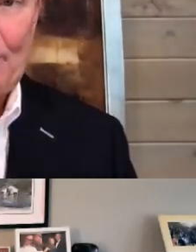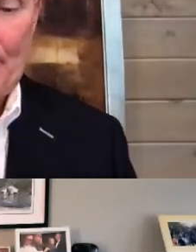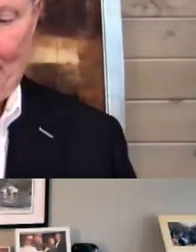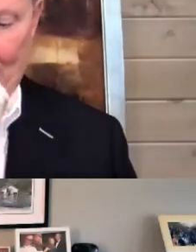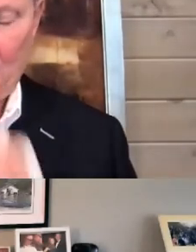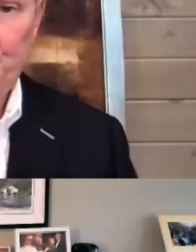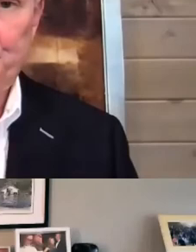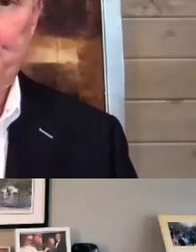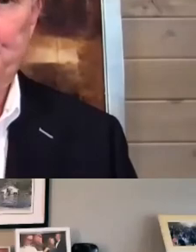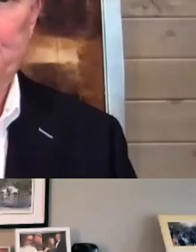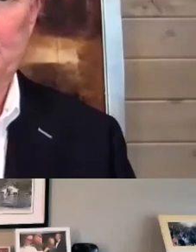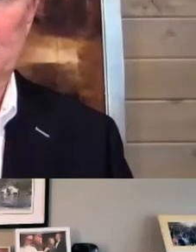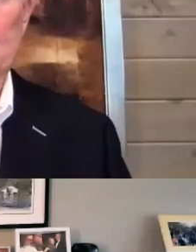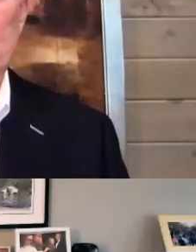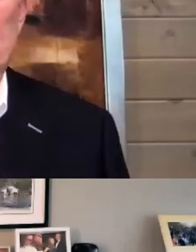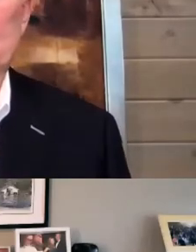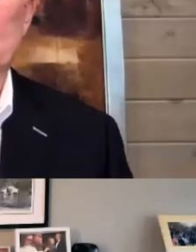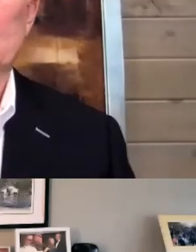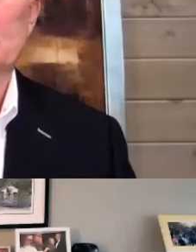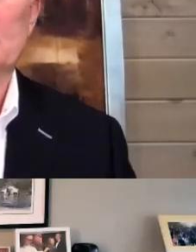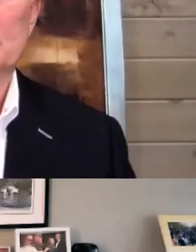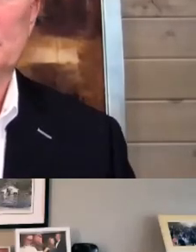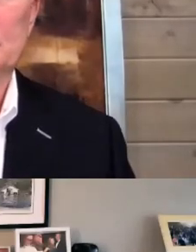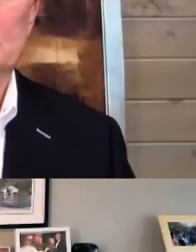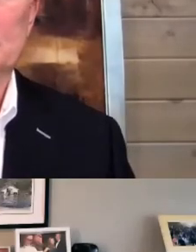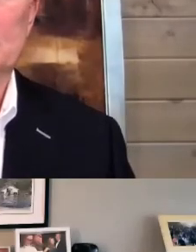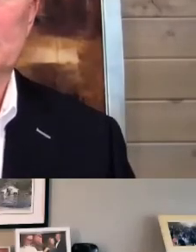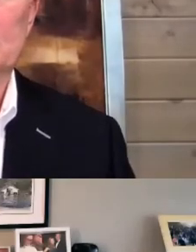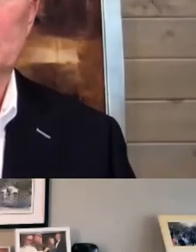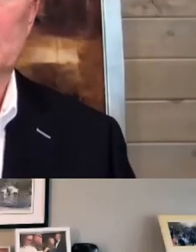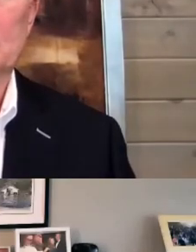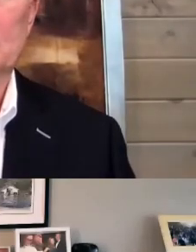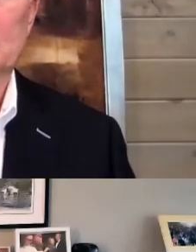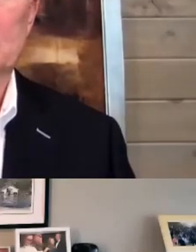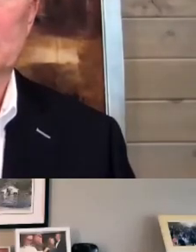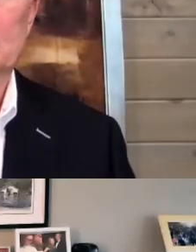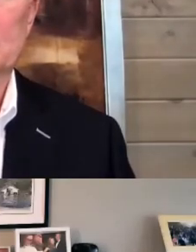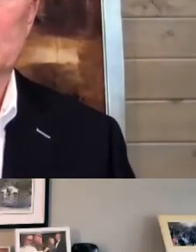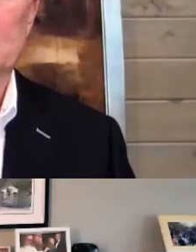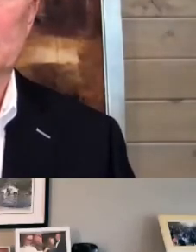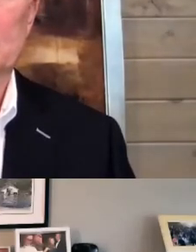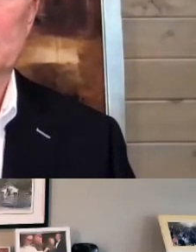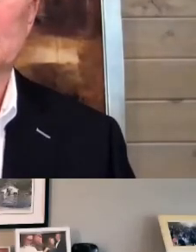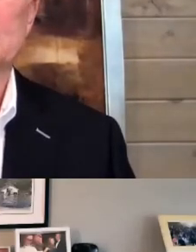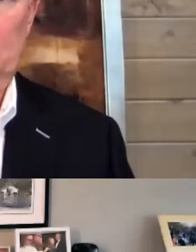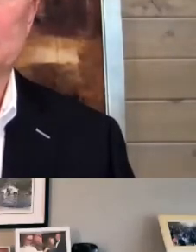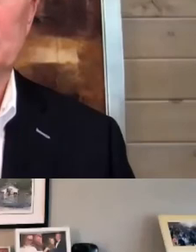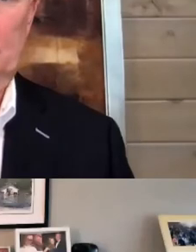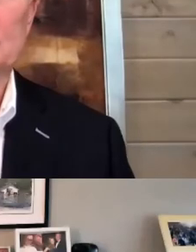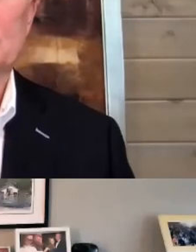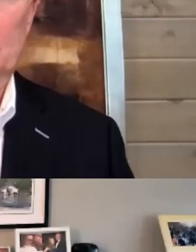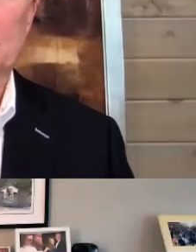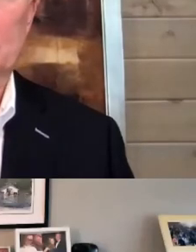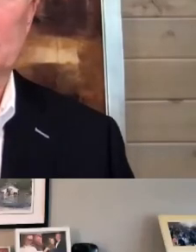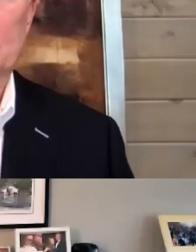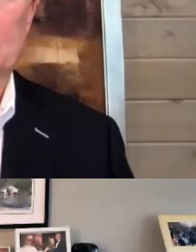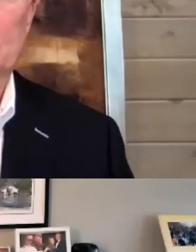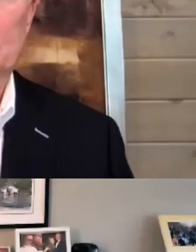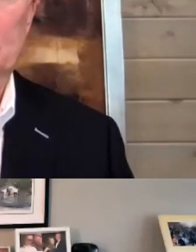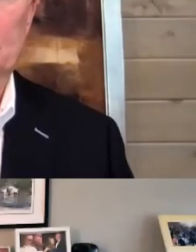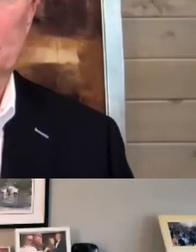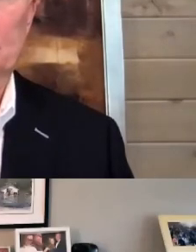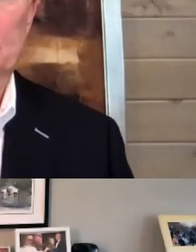you're going to be more invested in it if you had a say over what that looks like. That's awesome.